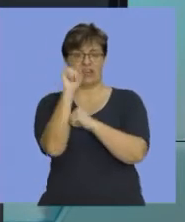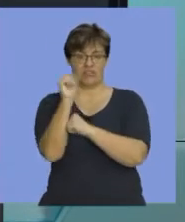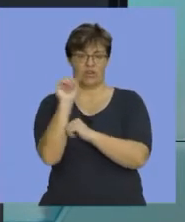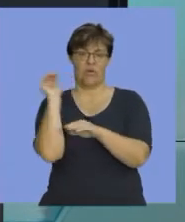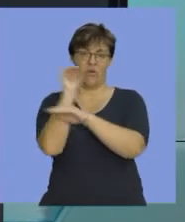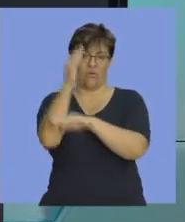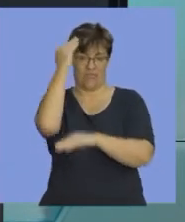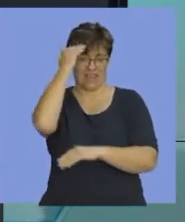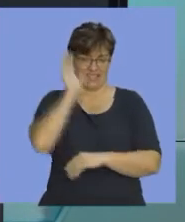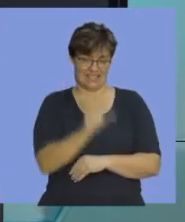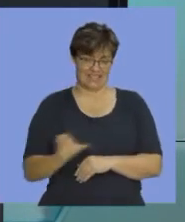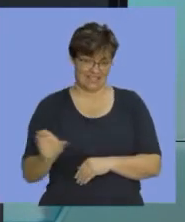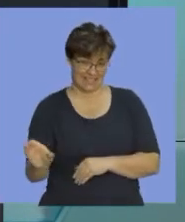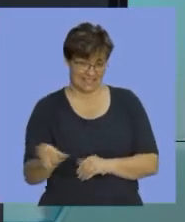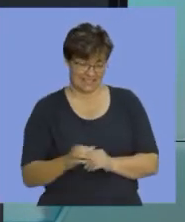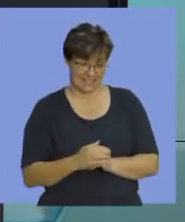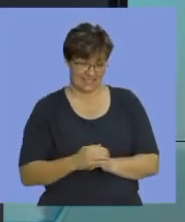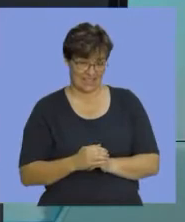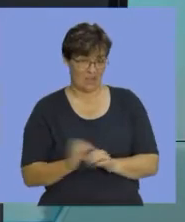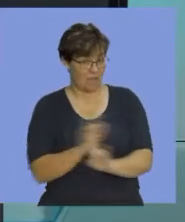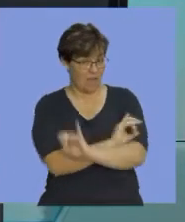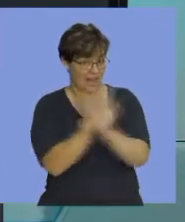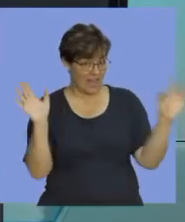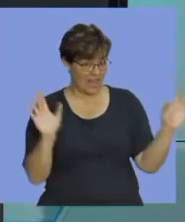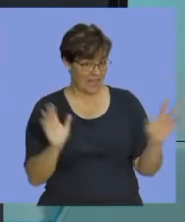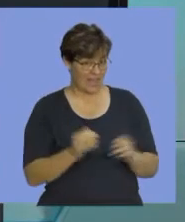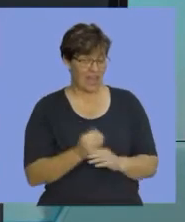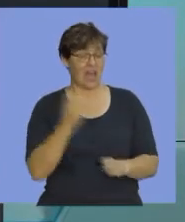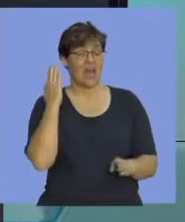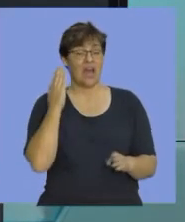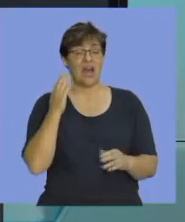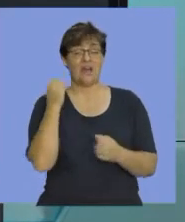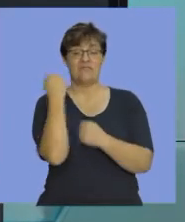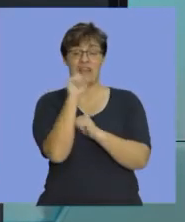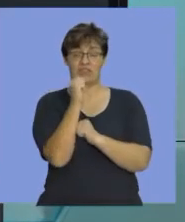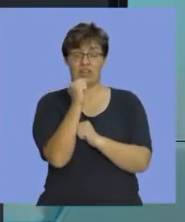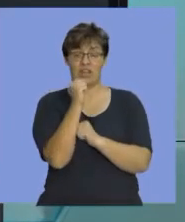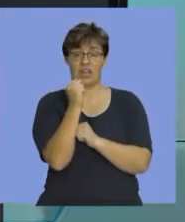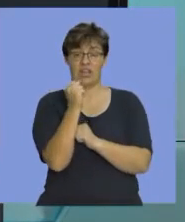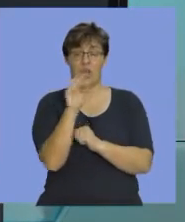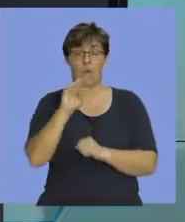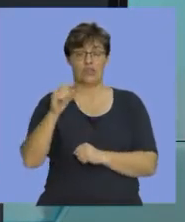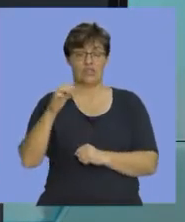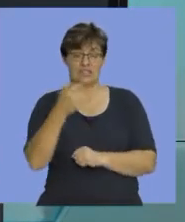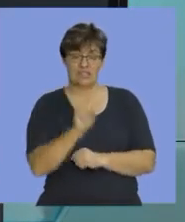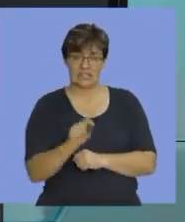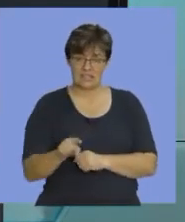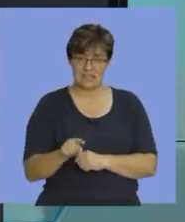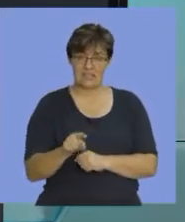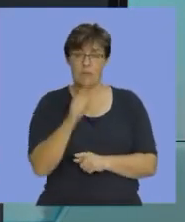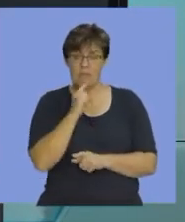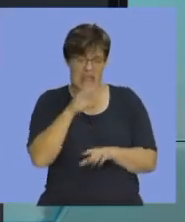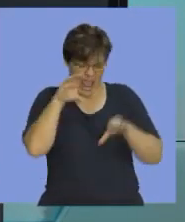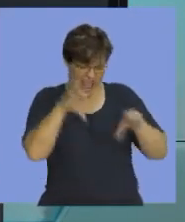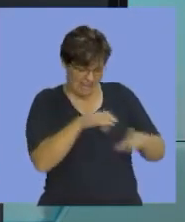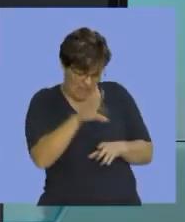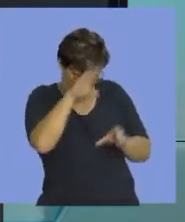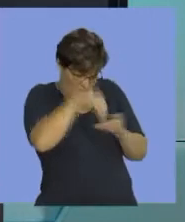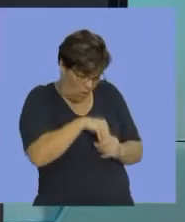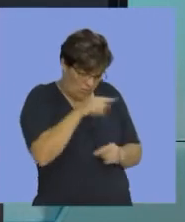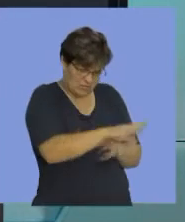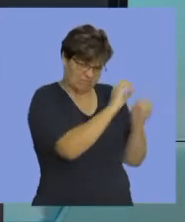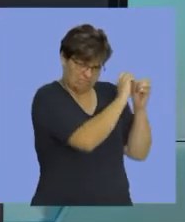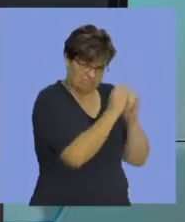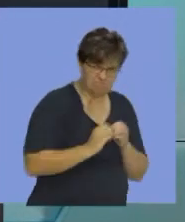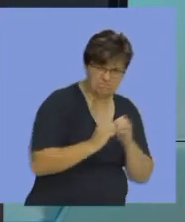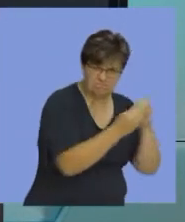overheads. Clear? So factory wages, only those people actively involved in the